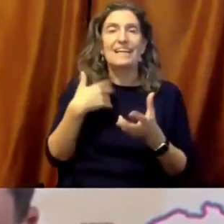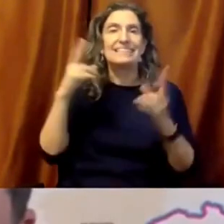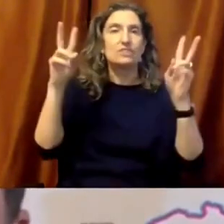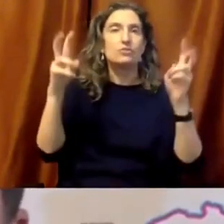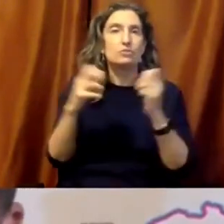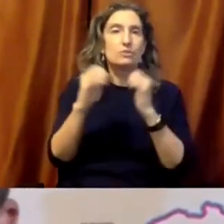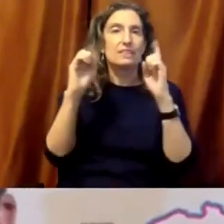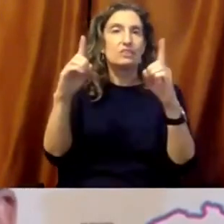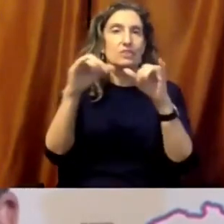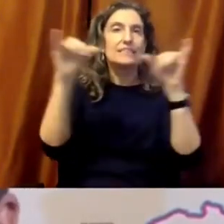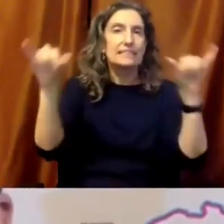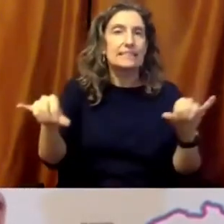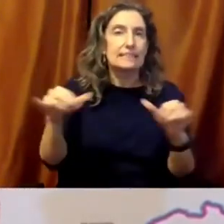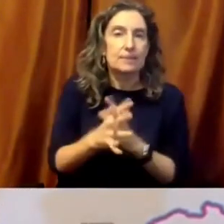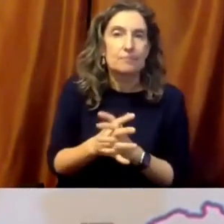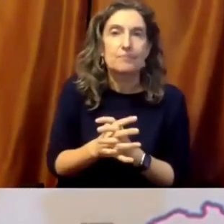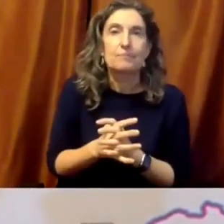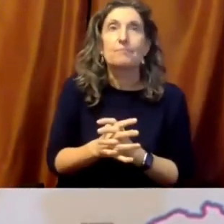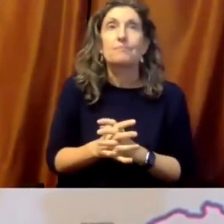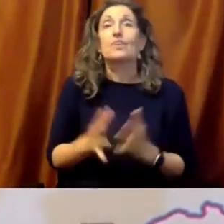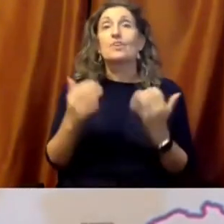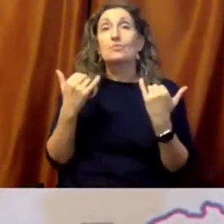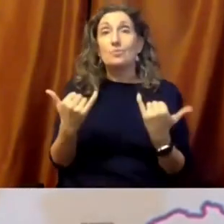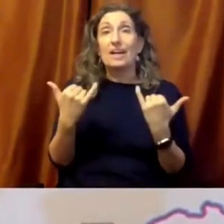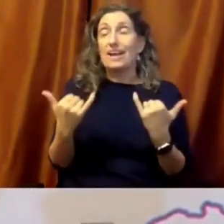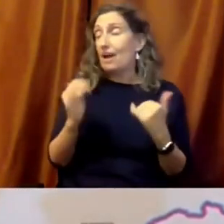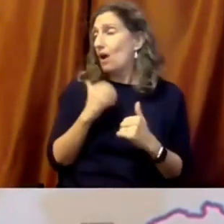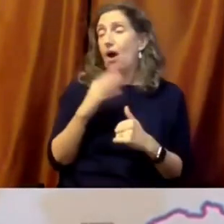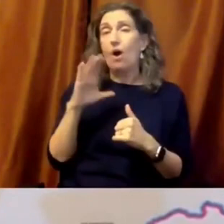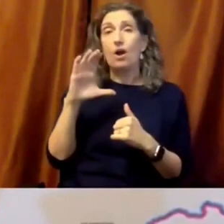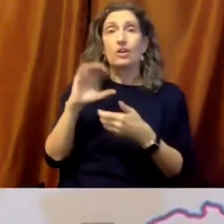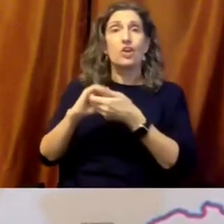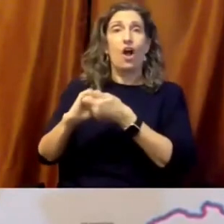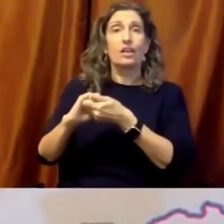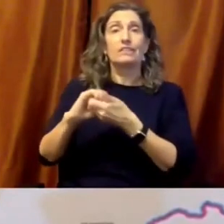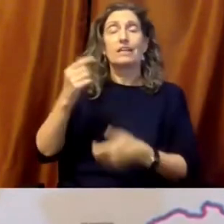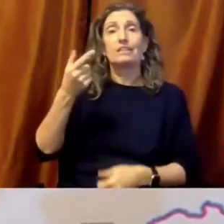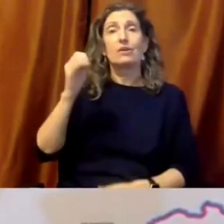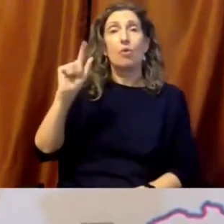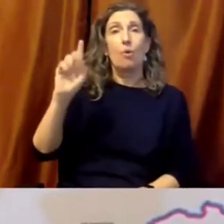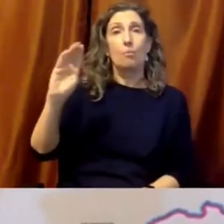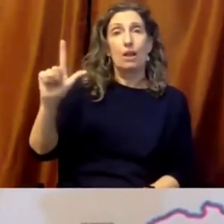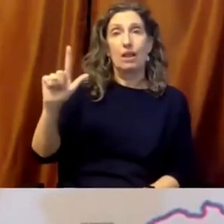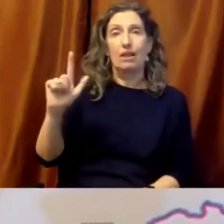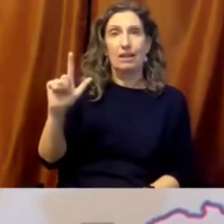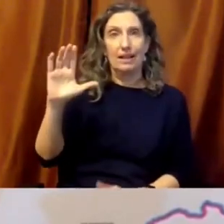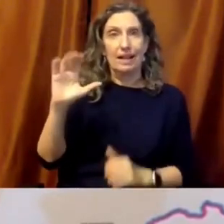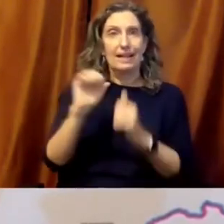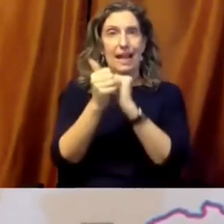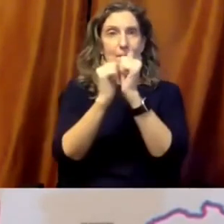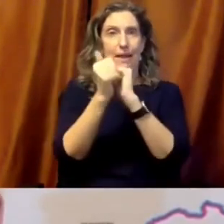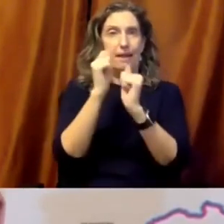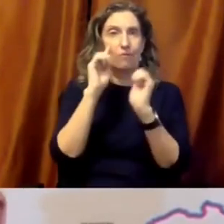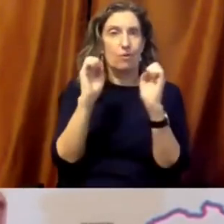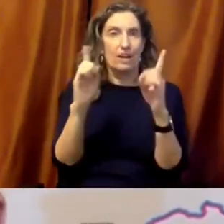Education have launched the One Billion Voices campaign to raise a worldwide alarm about what they call the seismic threat